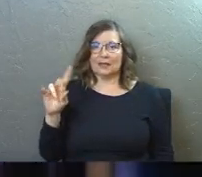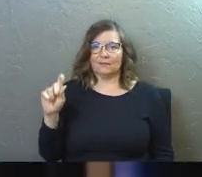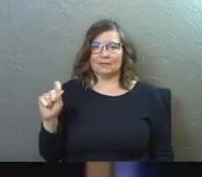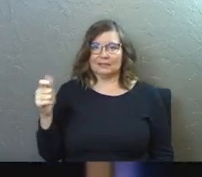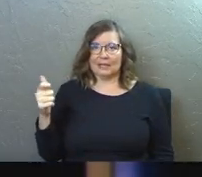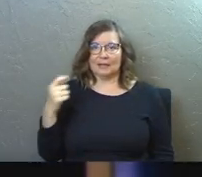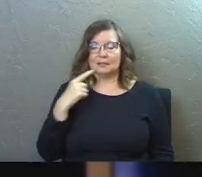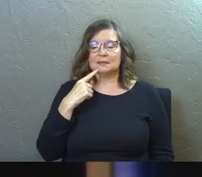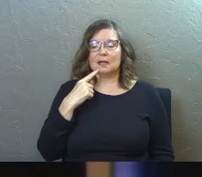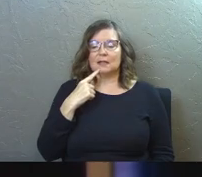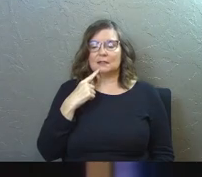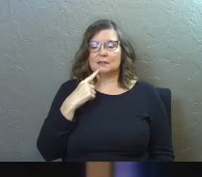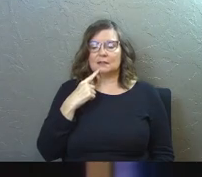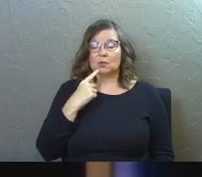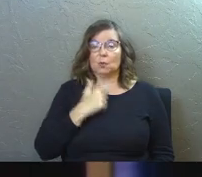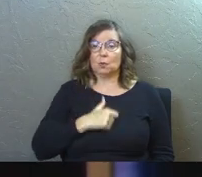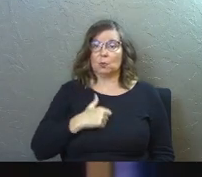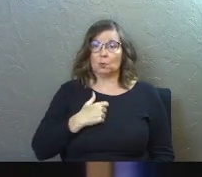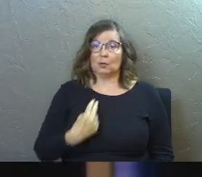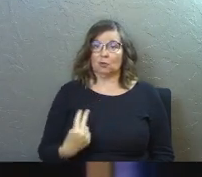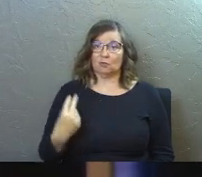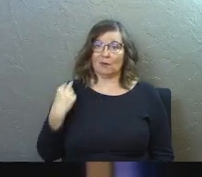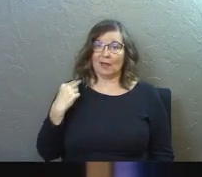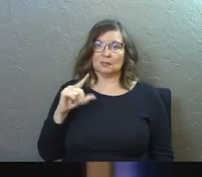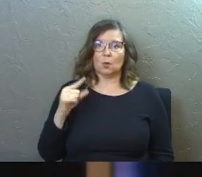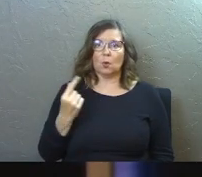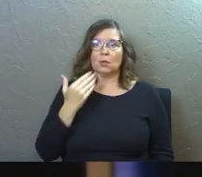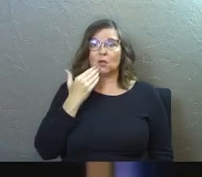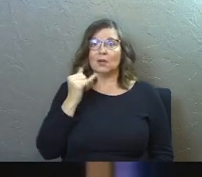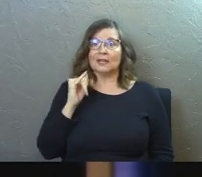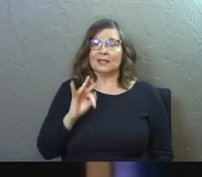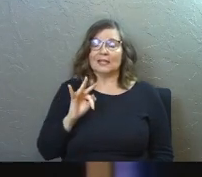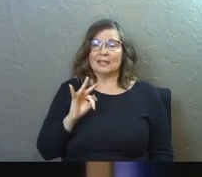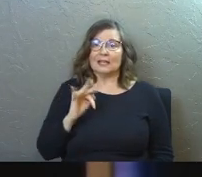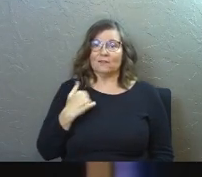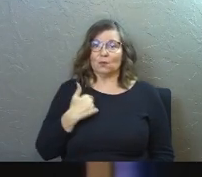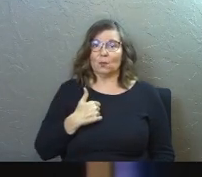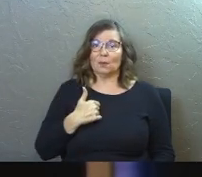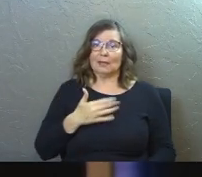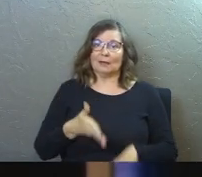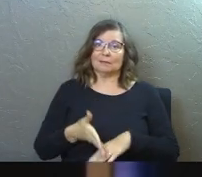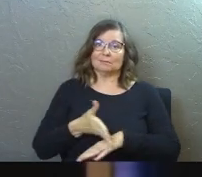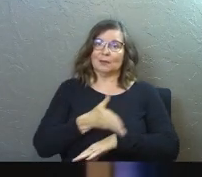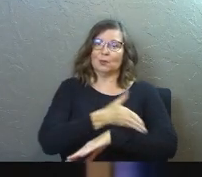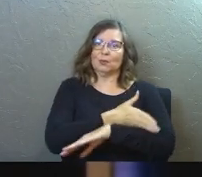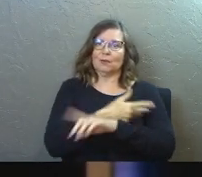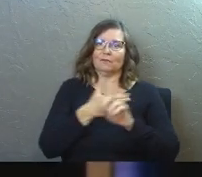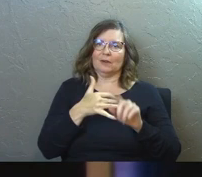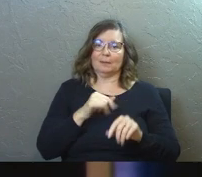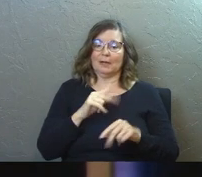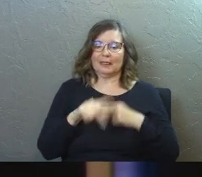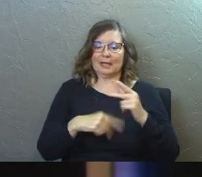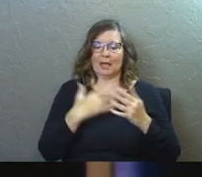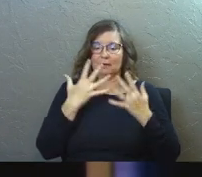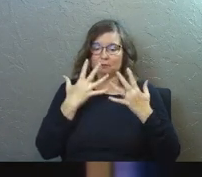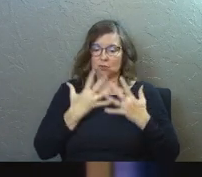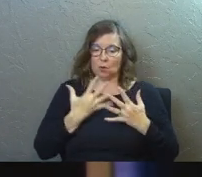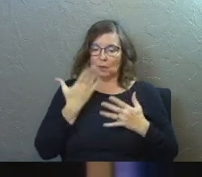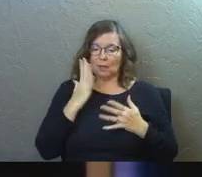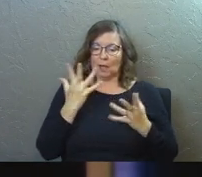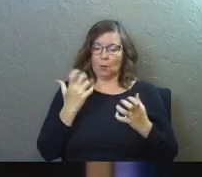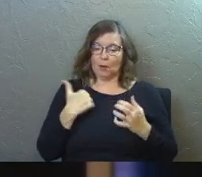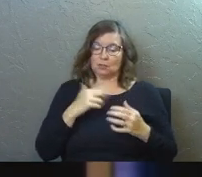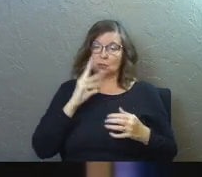says, regrets are only good if it grows us up for the kind of sorrow that God wants us to